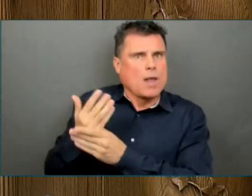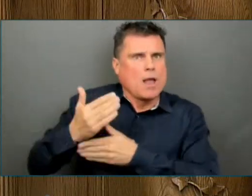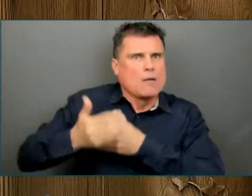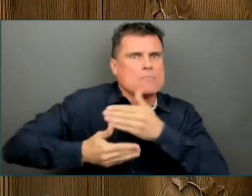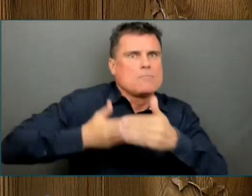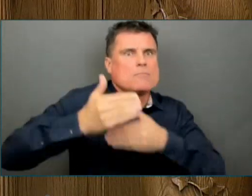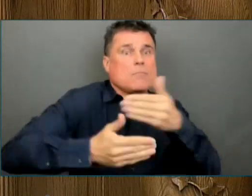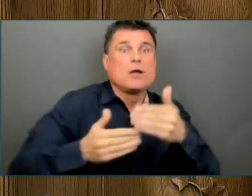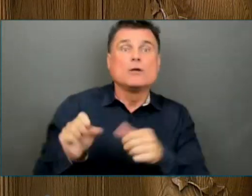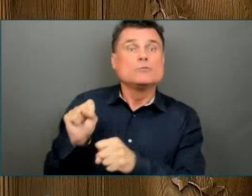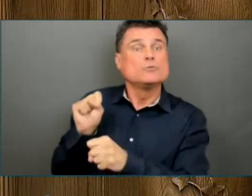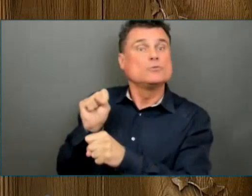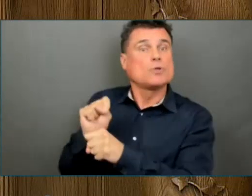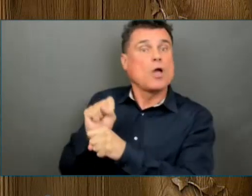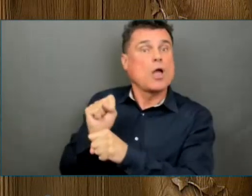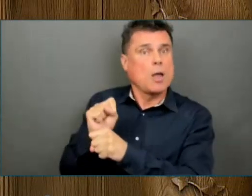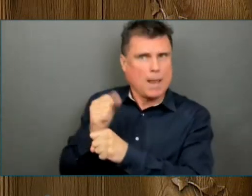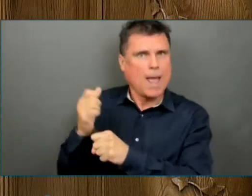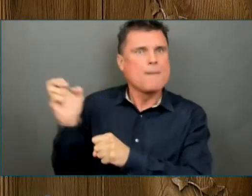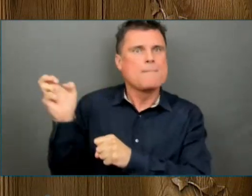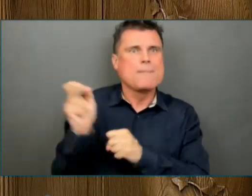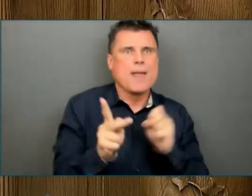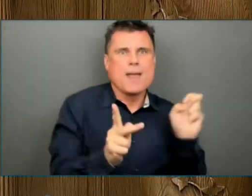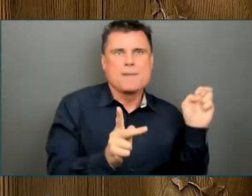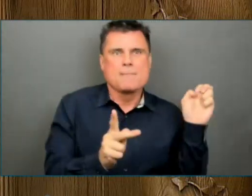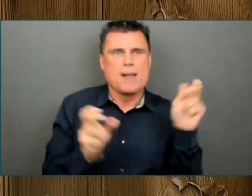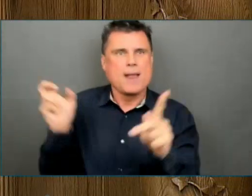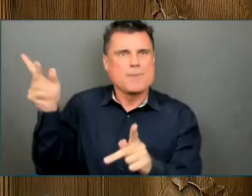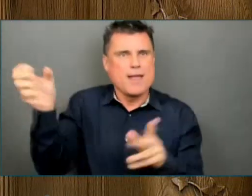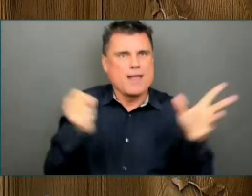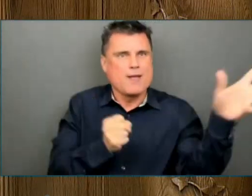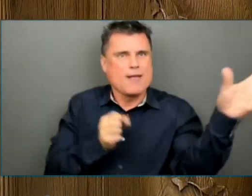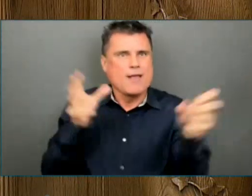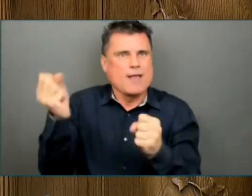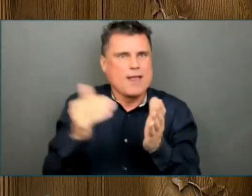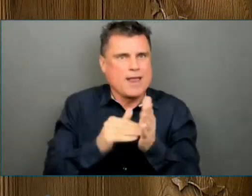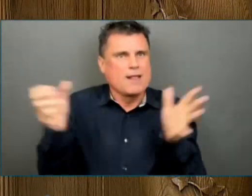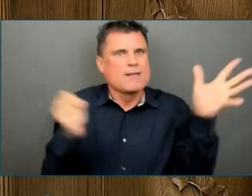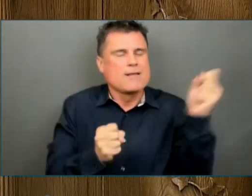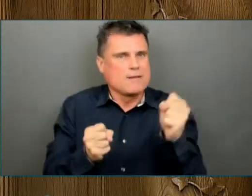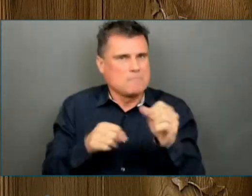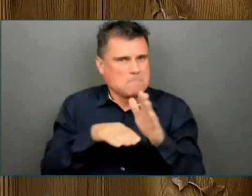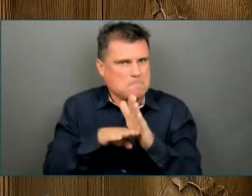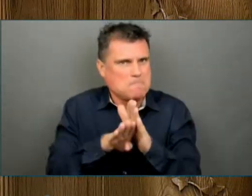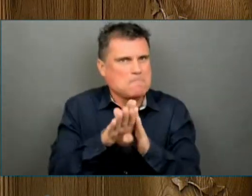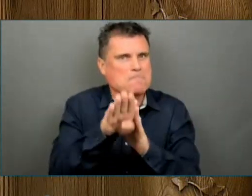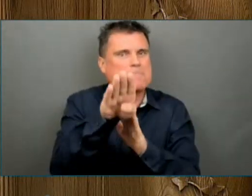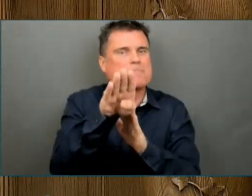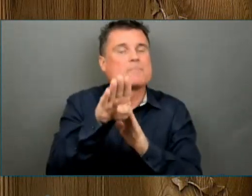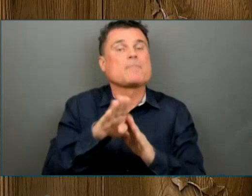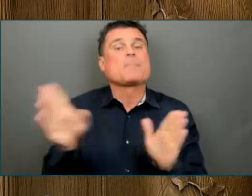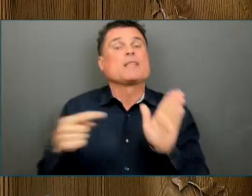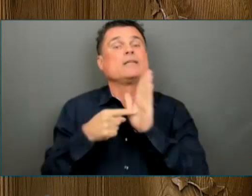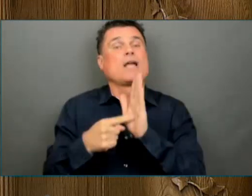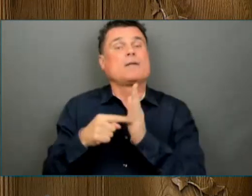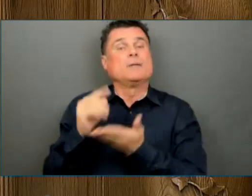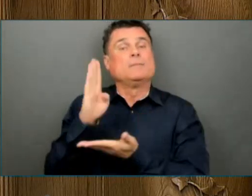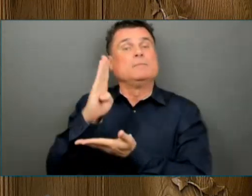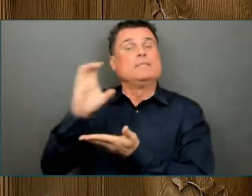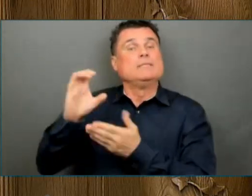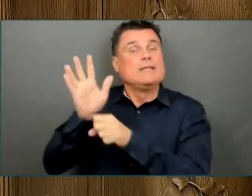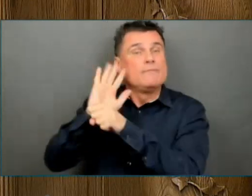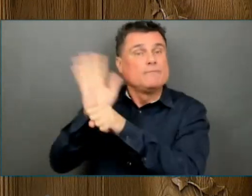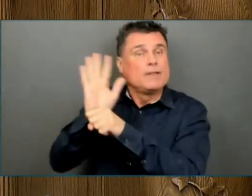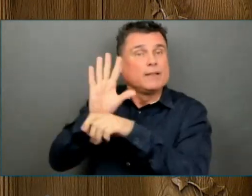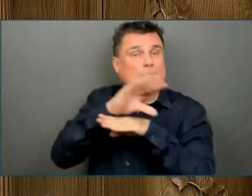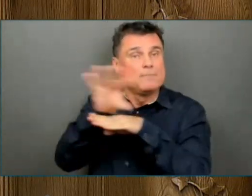Under new safety guidelines, BC film and television production has bounced back stronger than ever. The